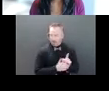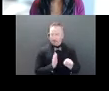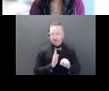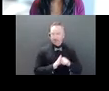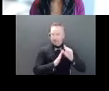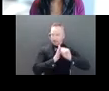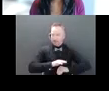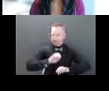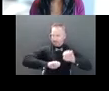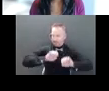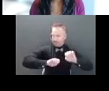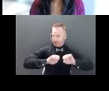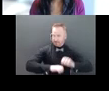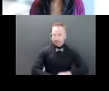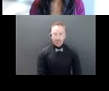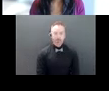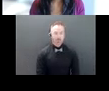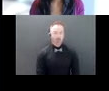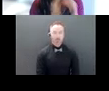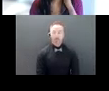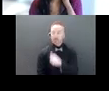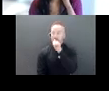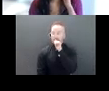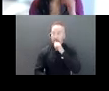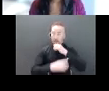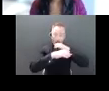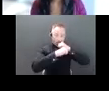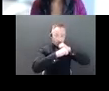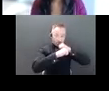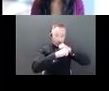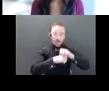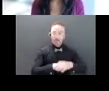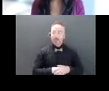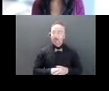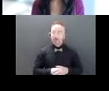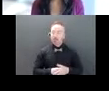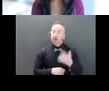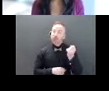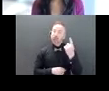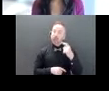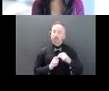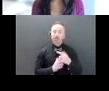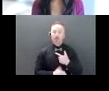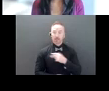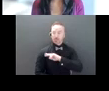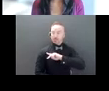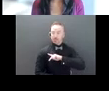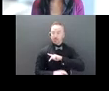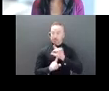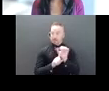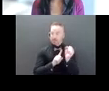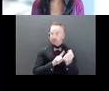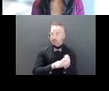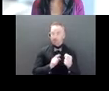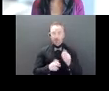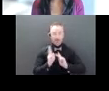And for privacy and confidentiality, we do appreciate that there are personal circumstances that people need to speak